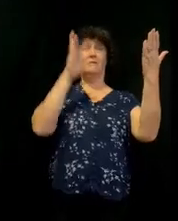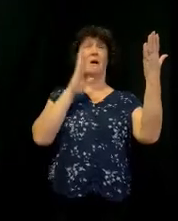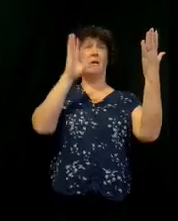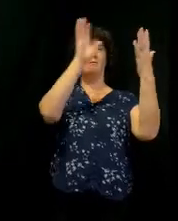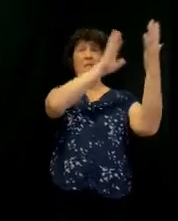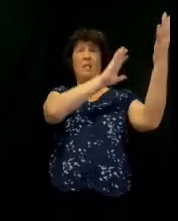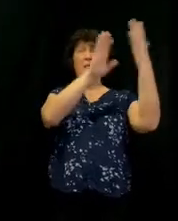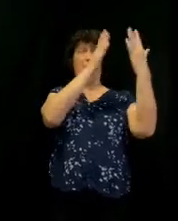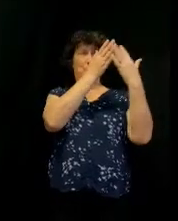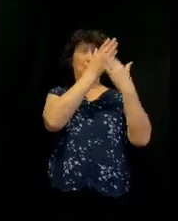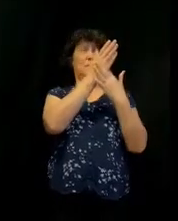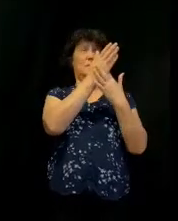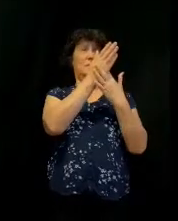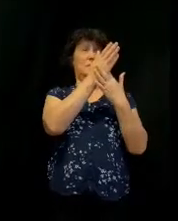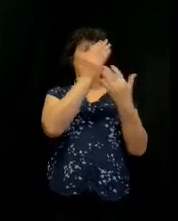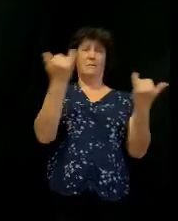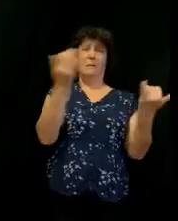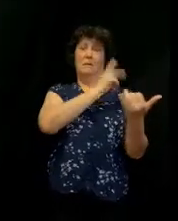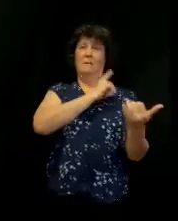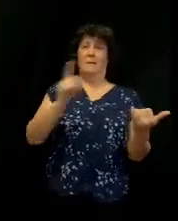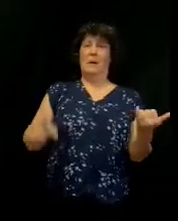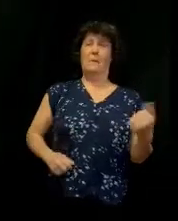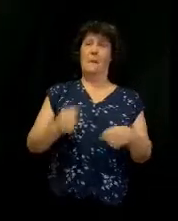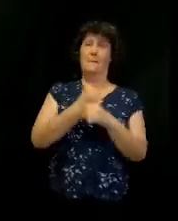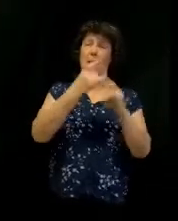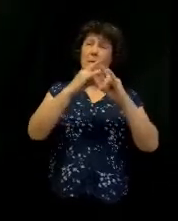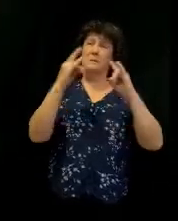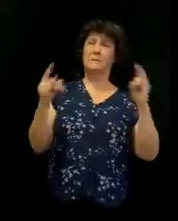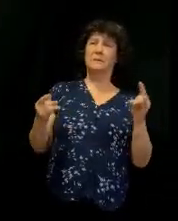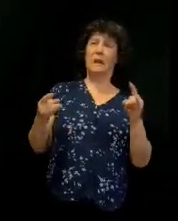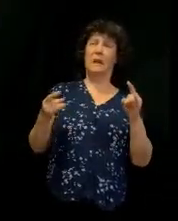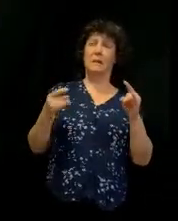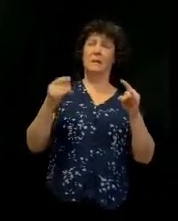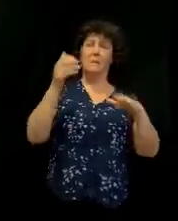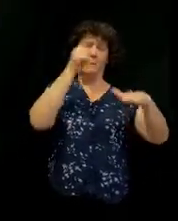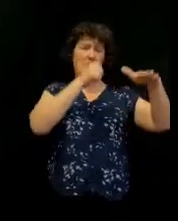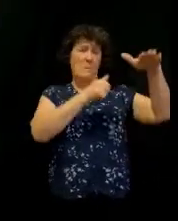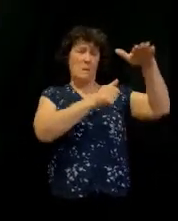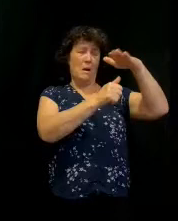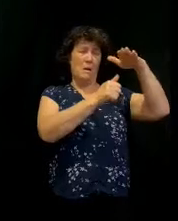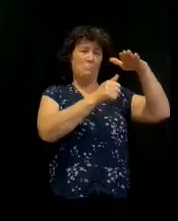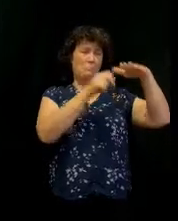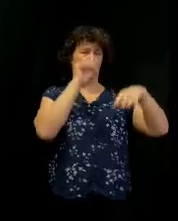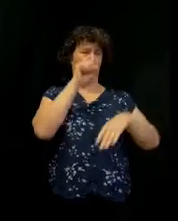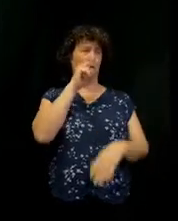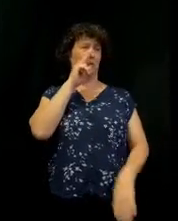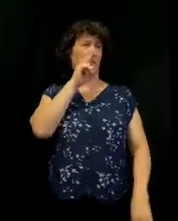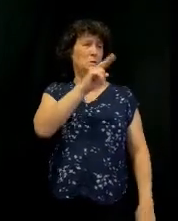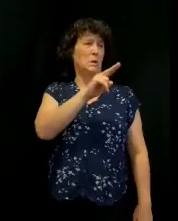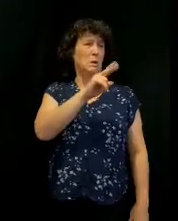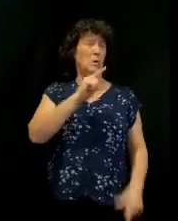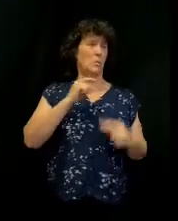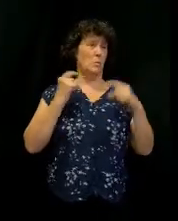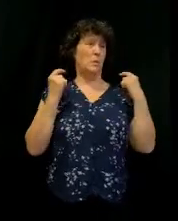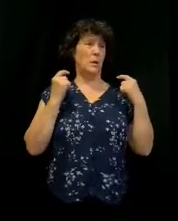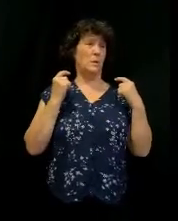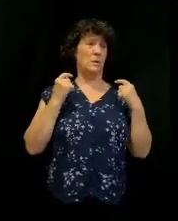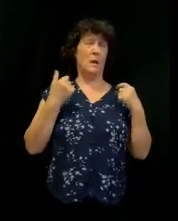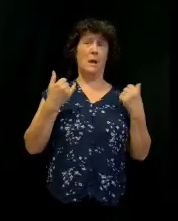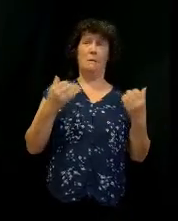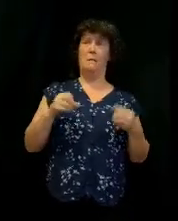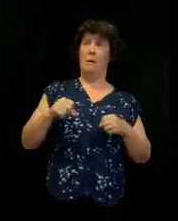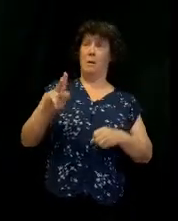sent. David makes a tent. God's okay with it. Everybody now, all the priests had opportunity to minister before the Lord.